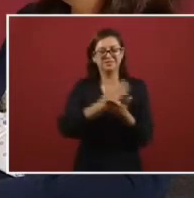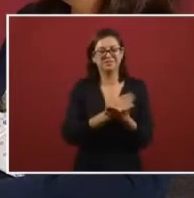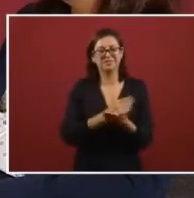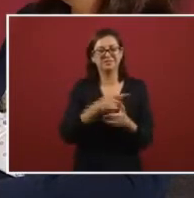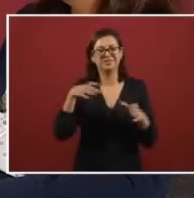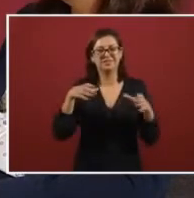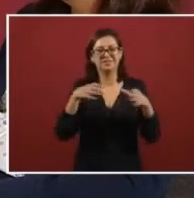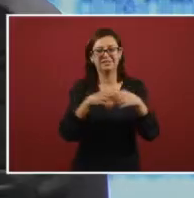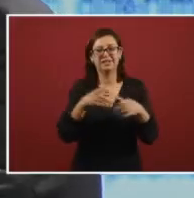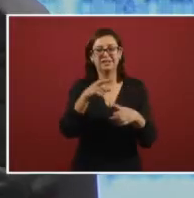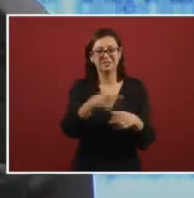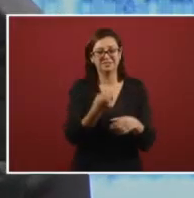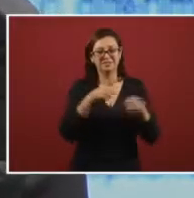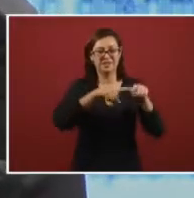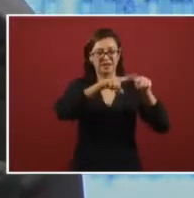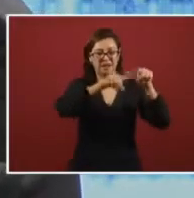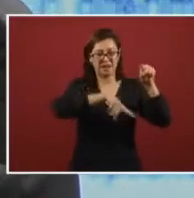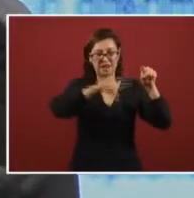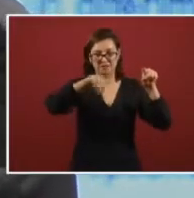and that's why in the graphic